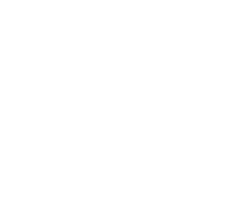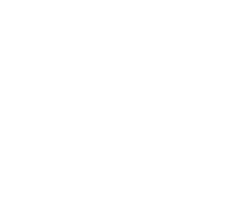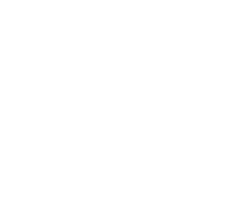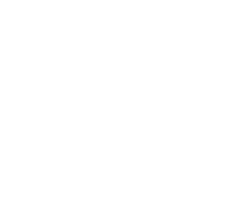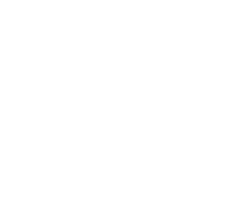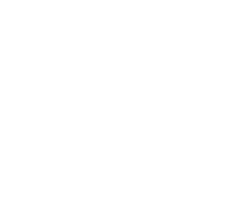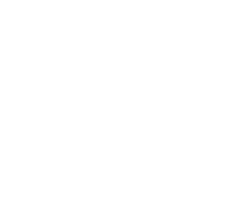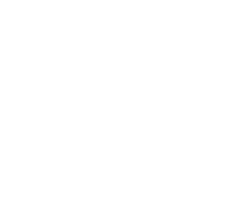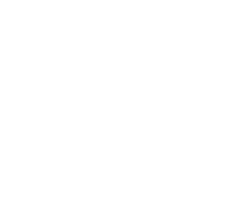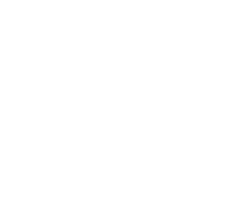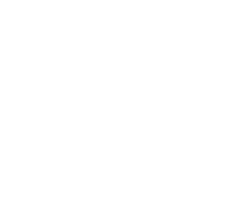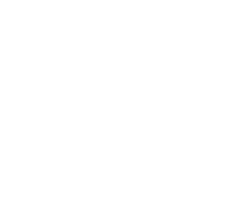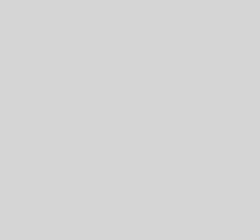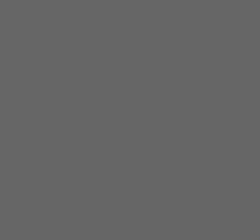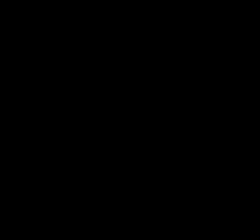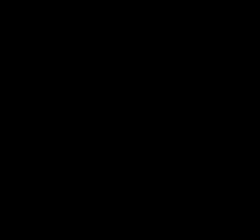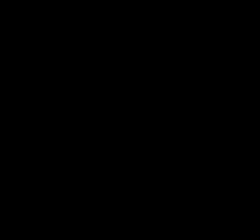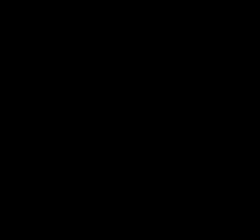you next A